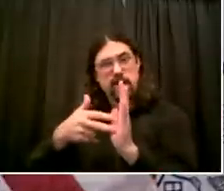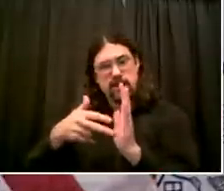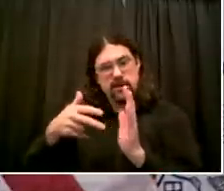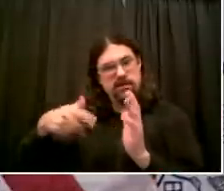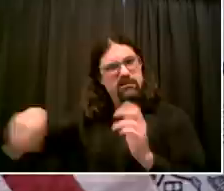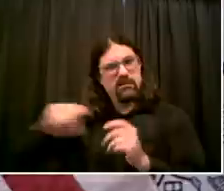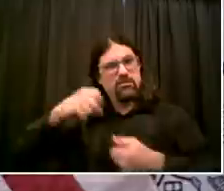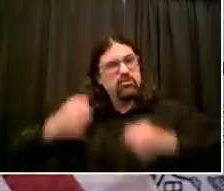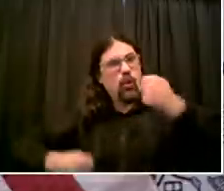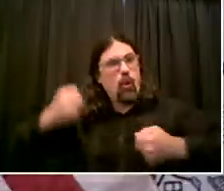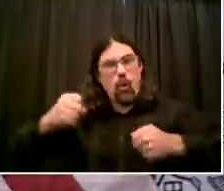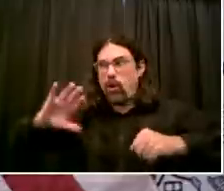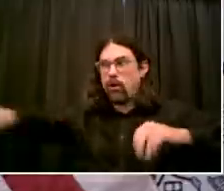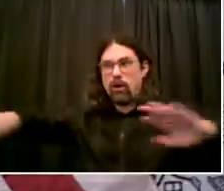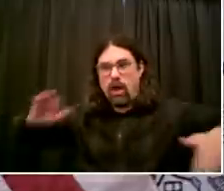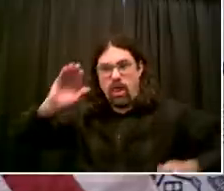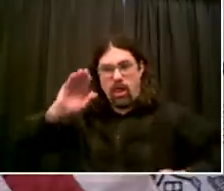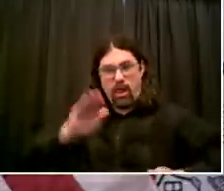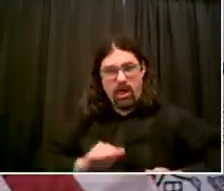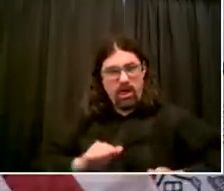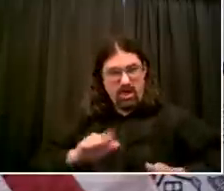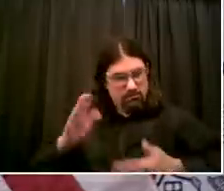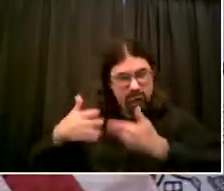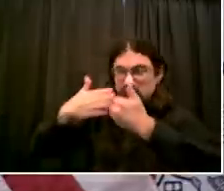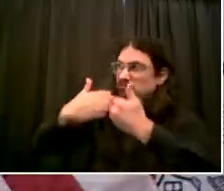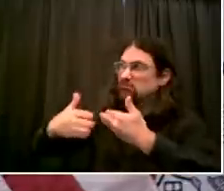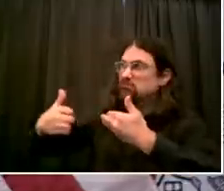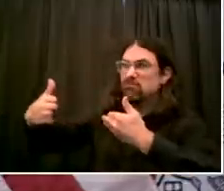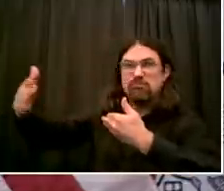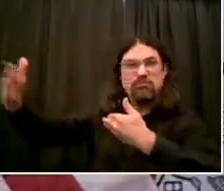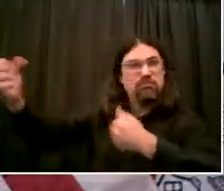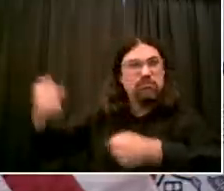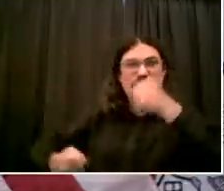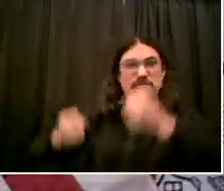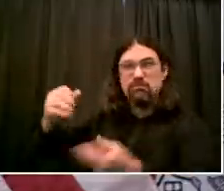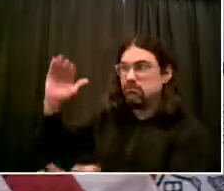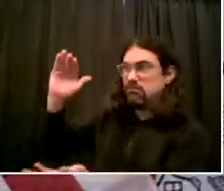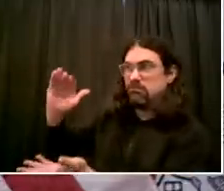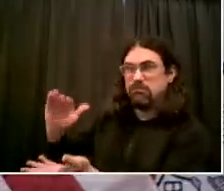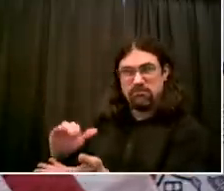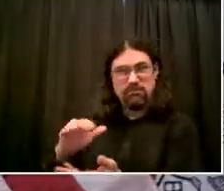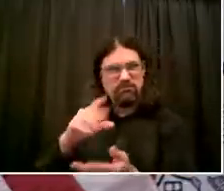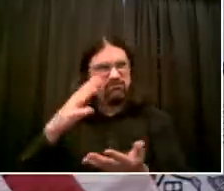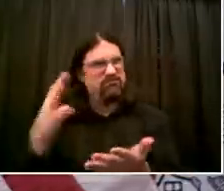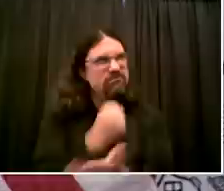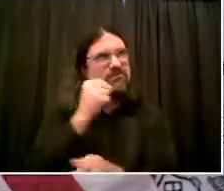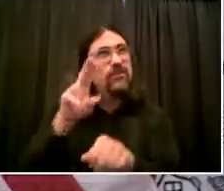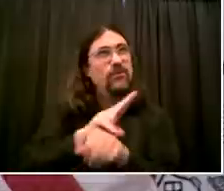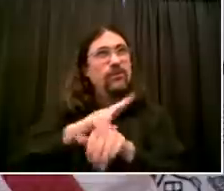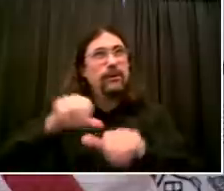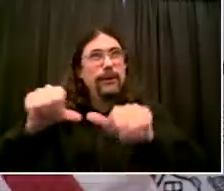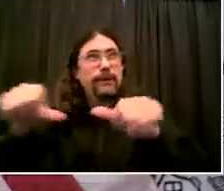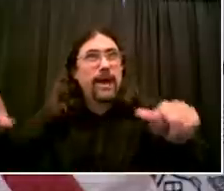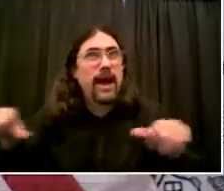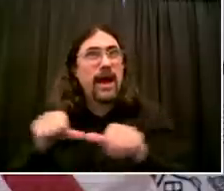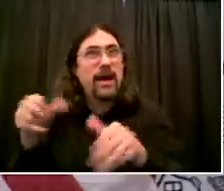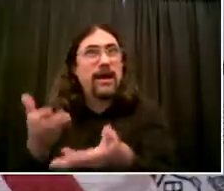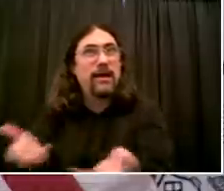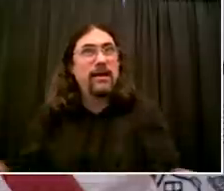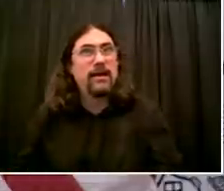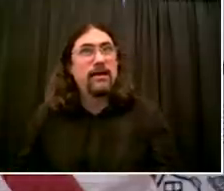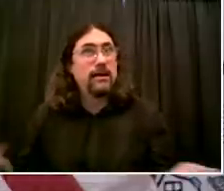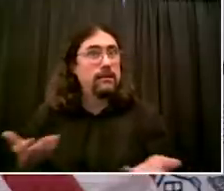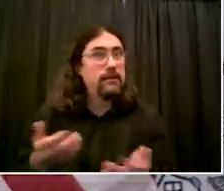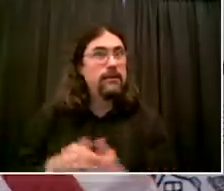clear is, when we come out of this crisis, it needs to be the beginning of a very different city and a city that focuses even more on mass